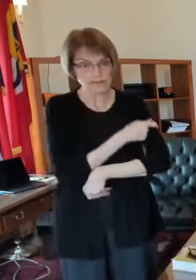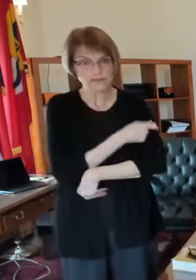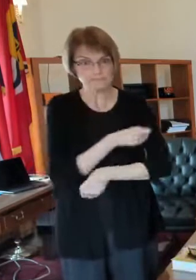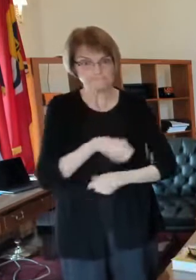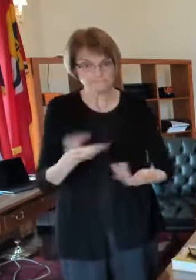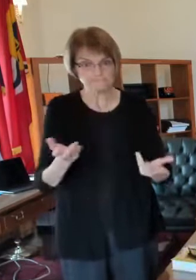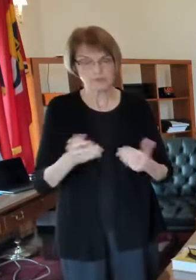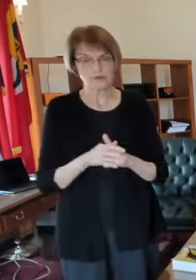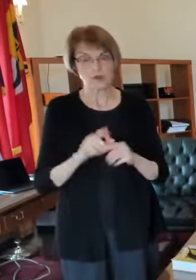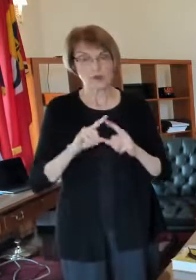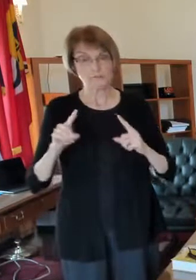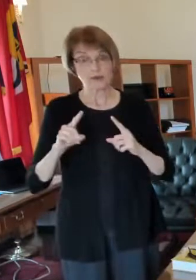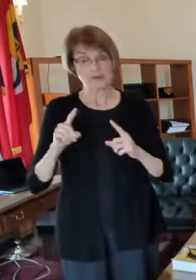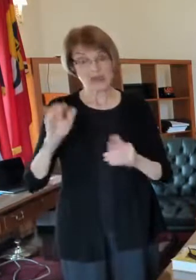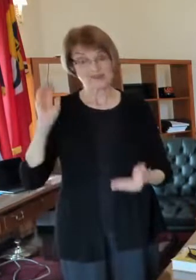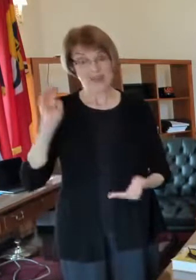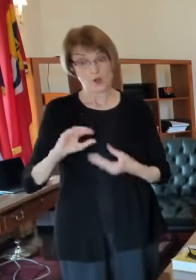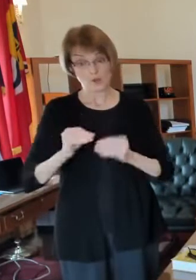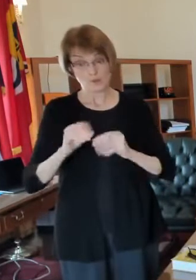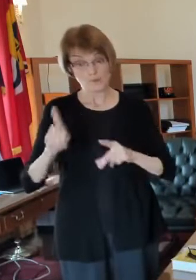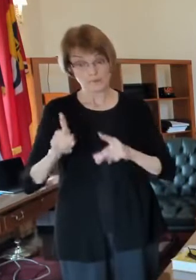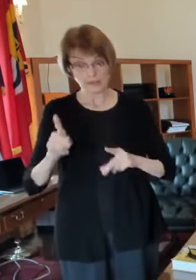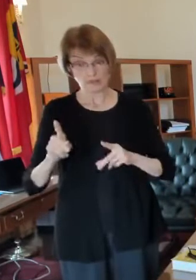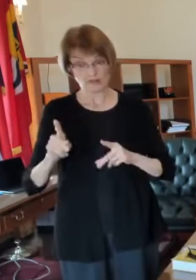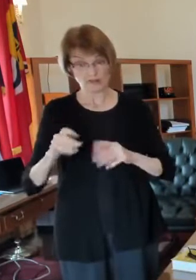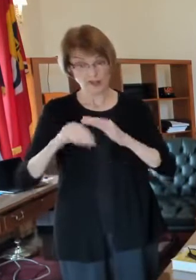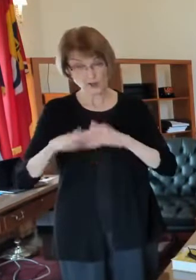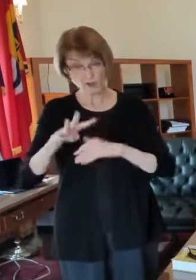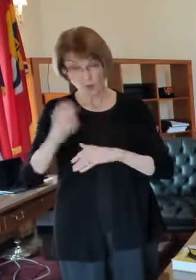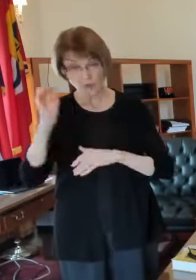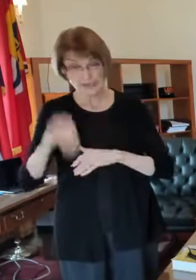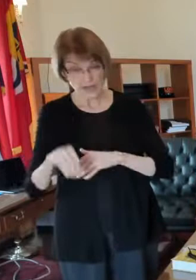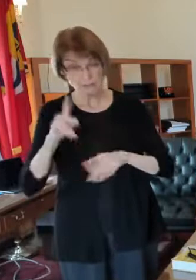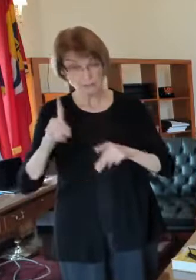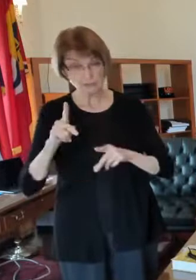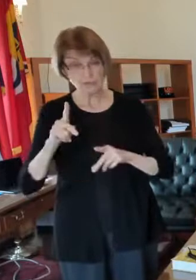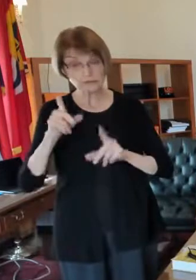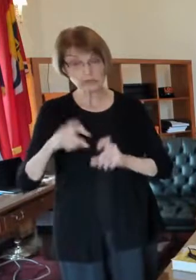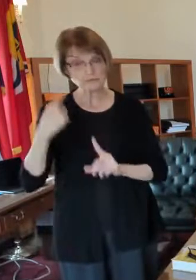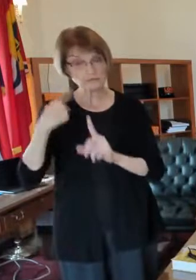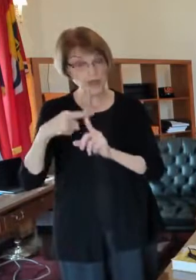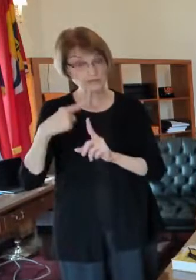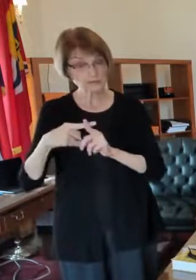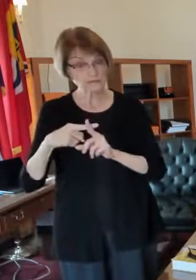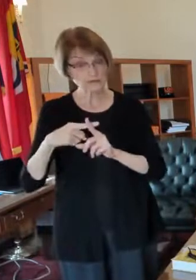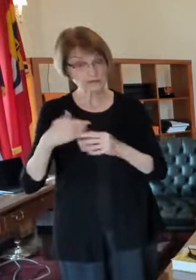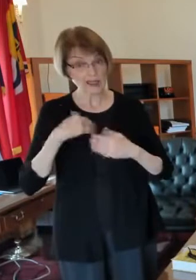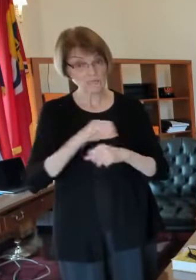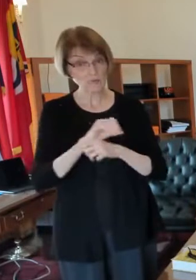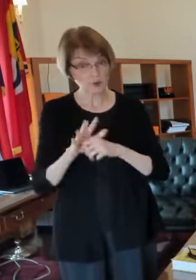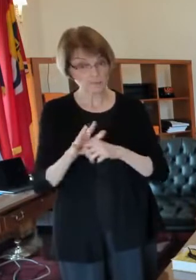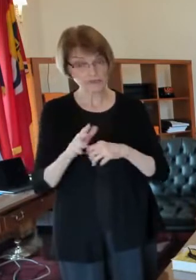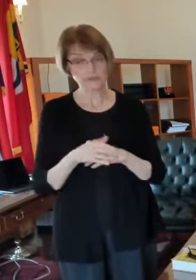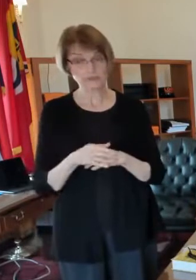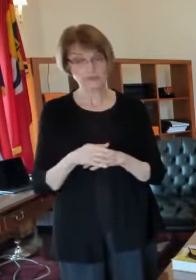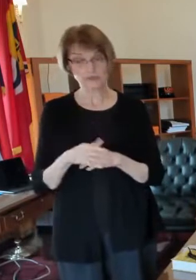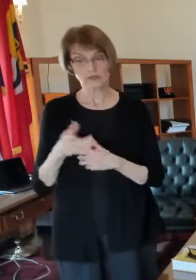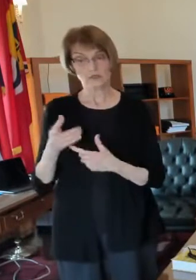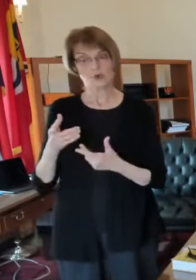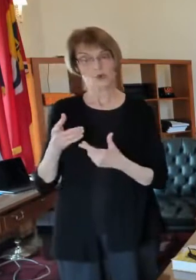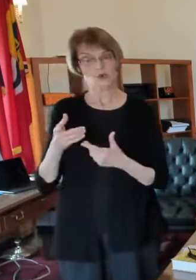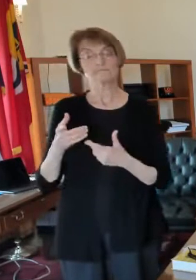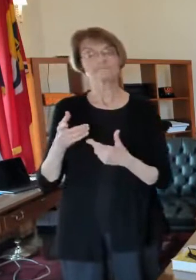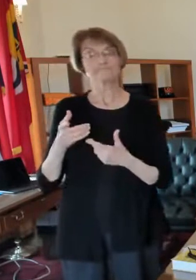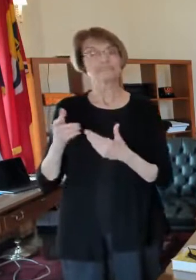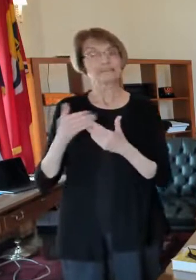having that low positivity rate of under four percent even as fewer people are being tested what that's that's